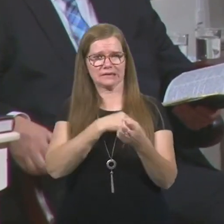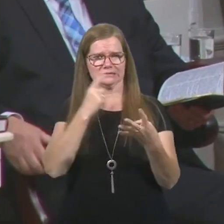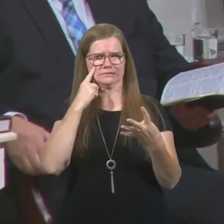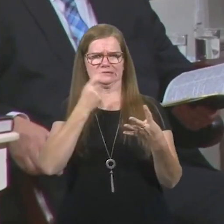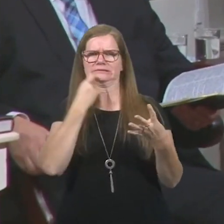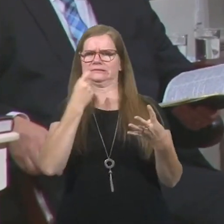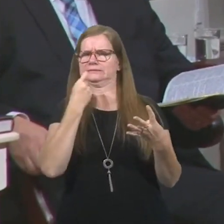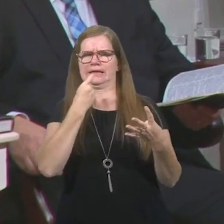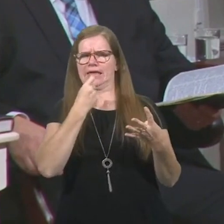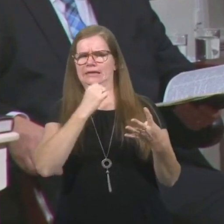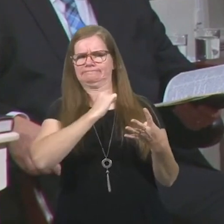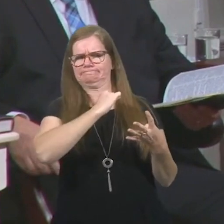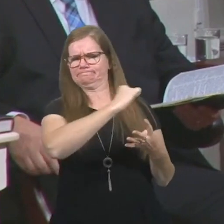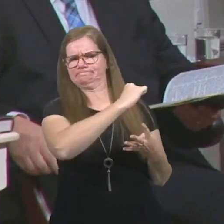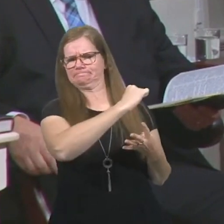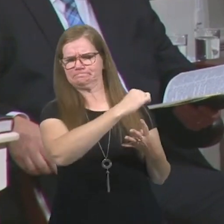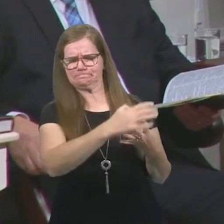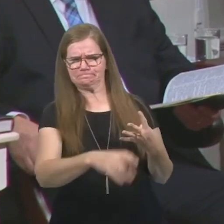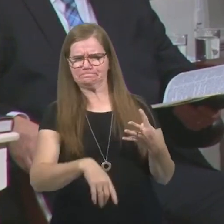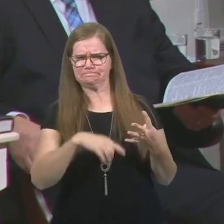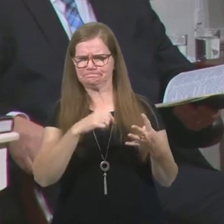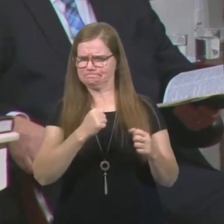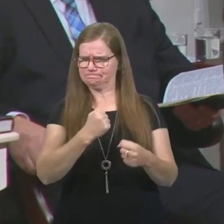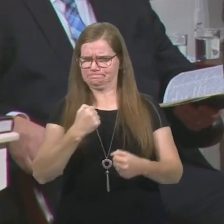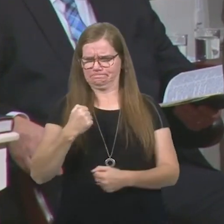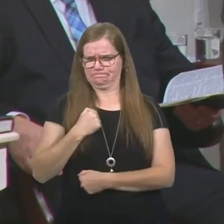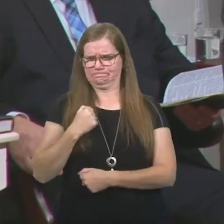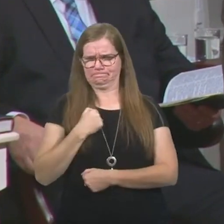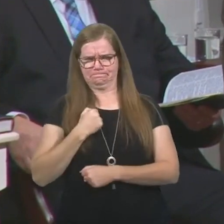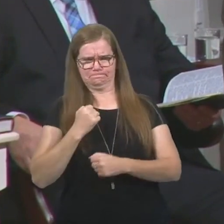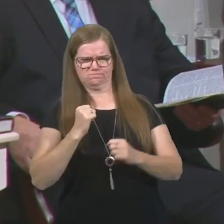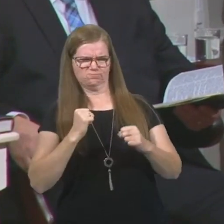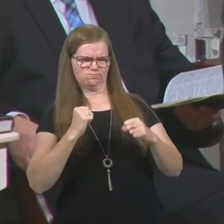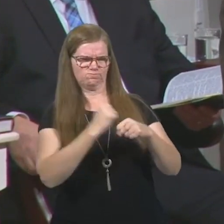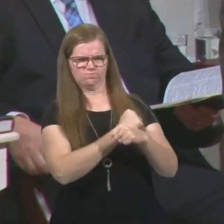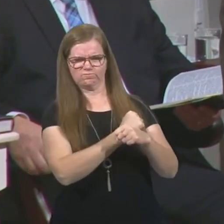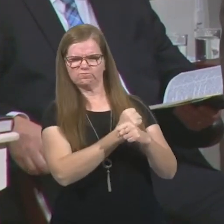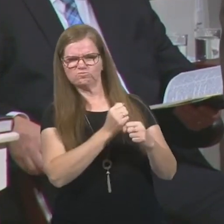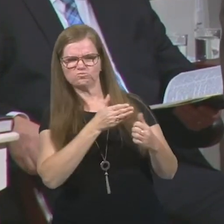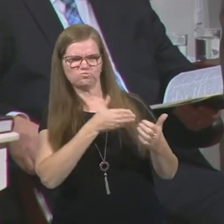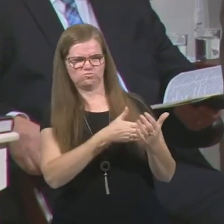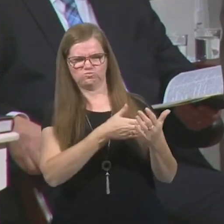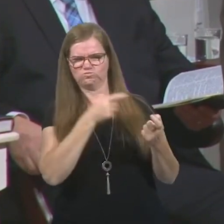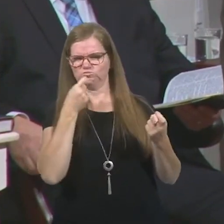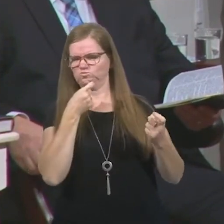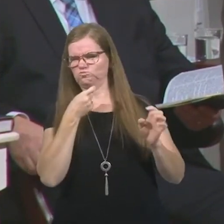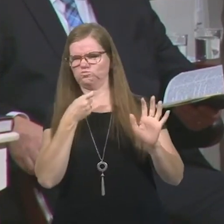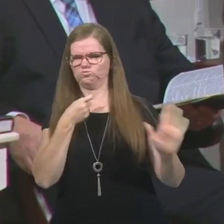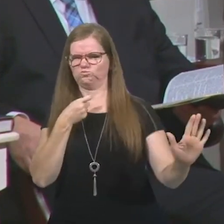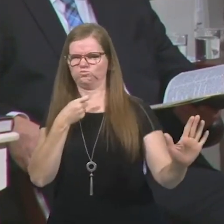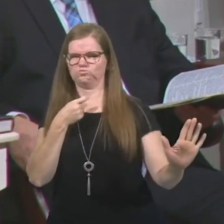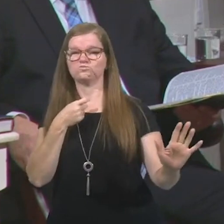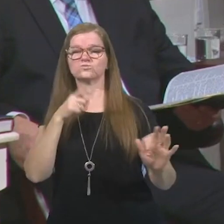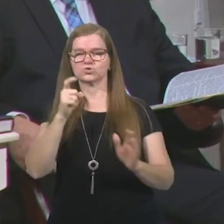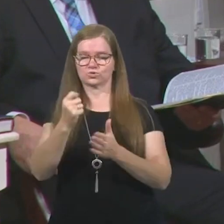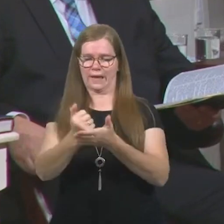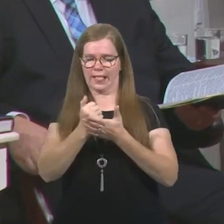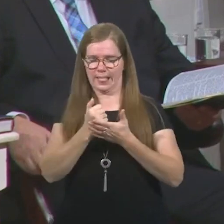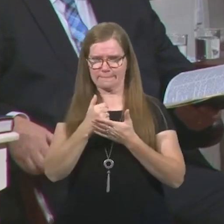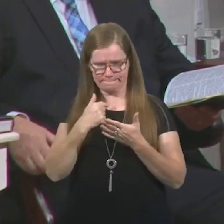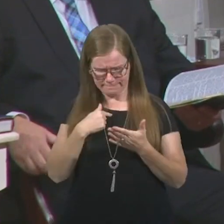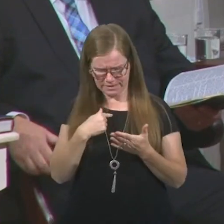and to have an attitude of militant aggression against it. It should help me to